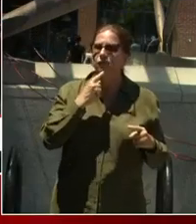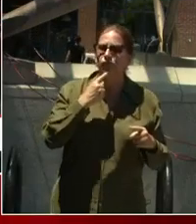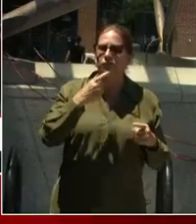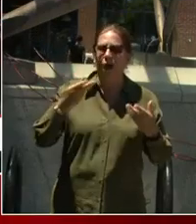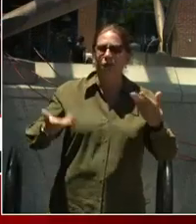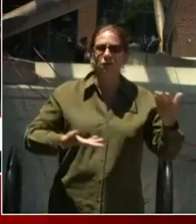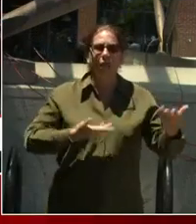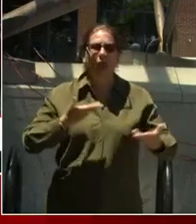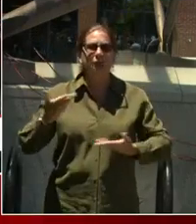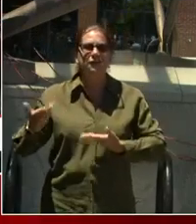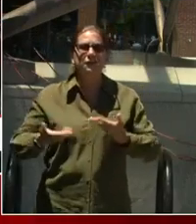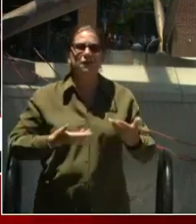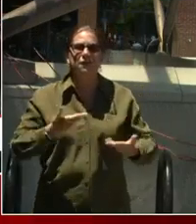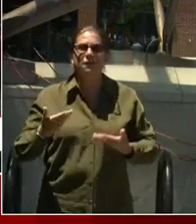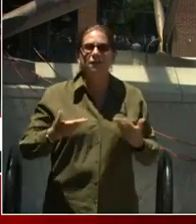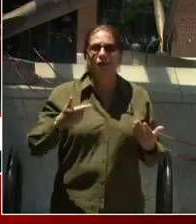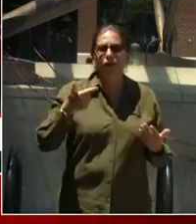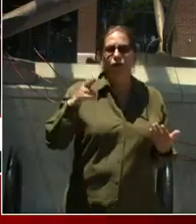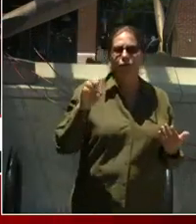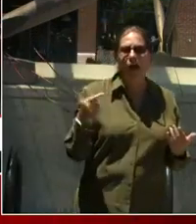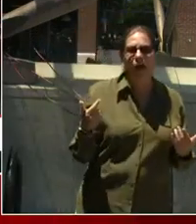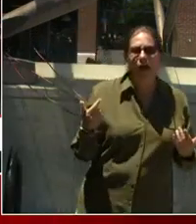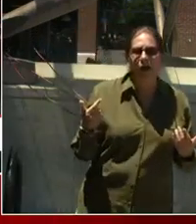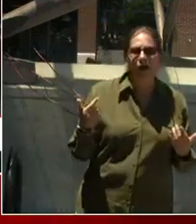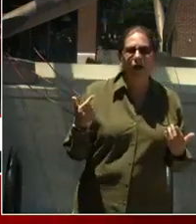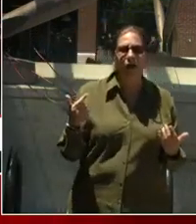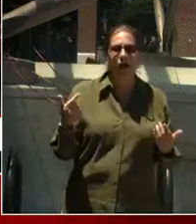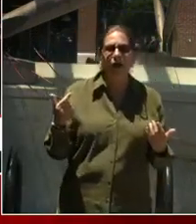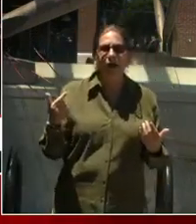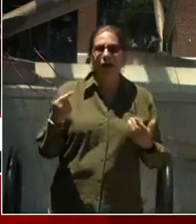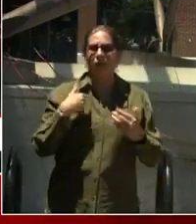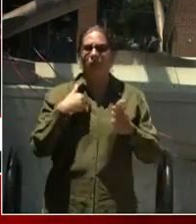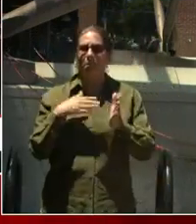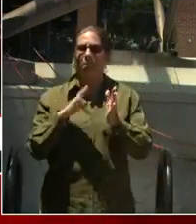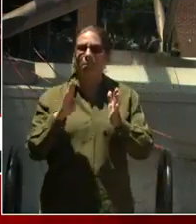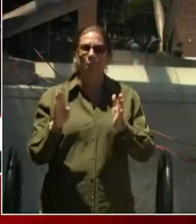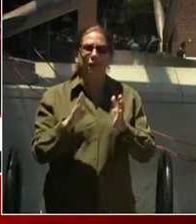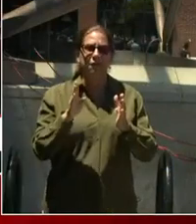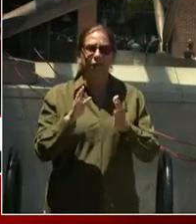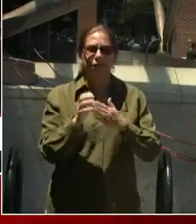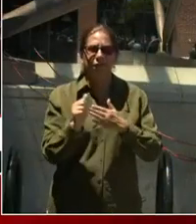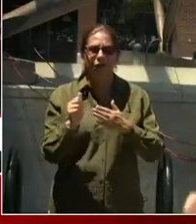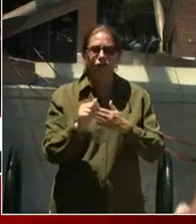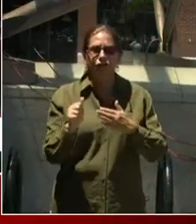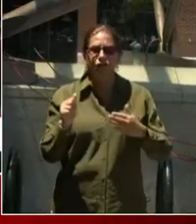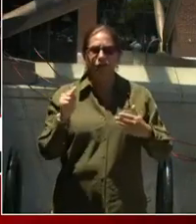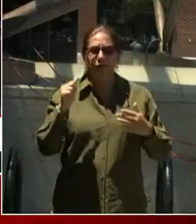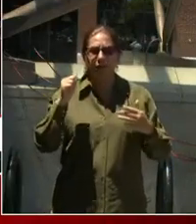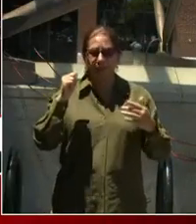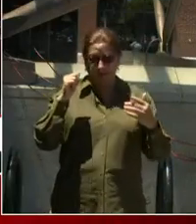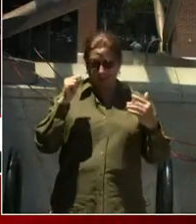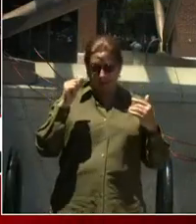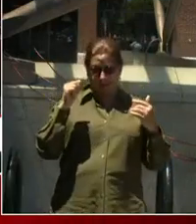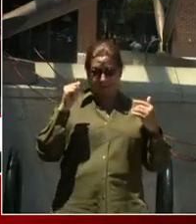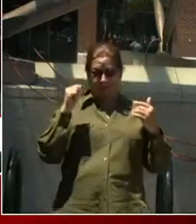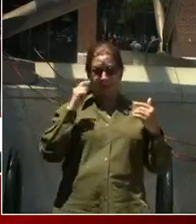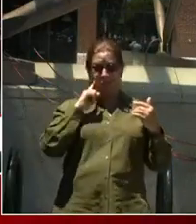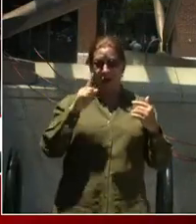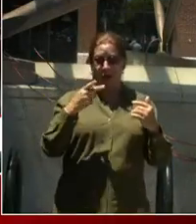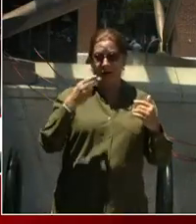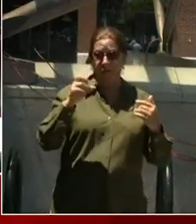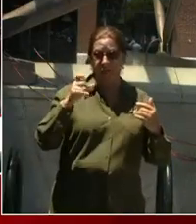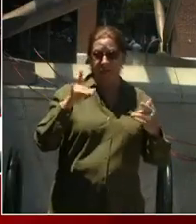Greg O'Dell? Billions. Billions of dollars for D.C. residents. Our hospitality industry